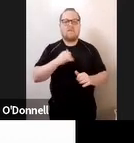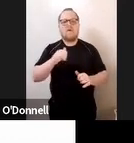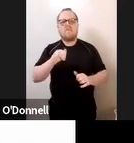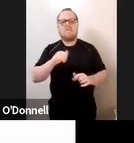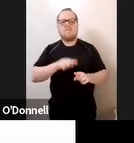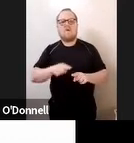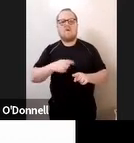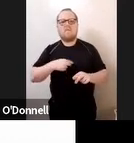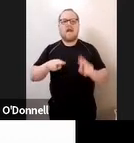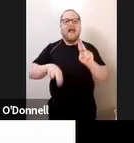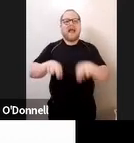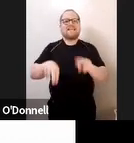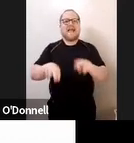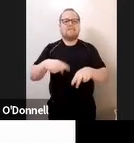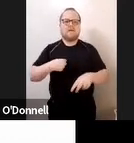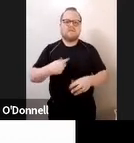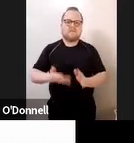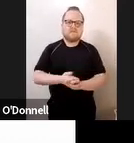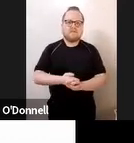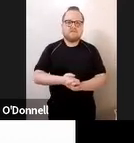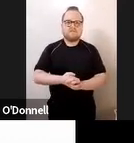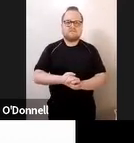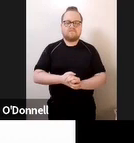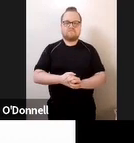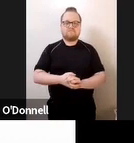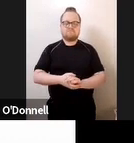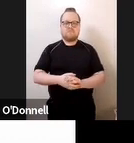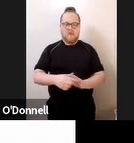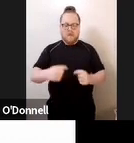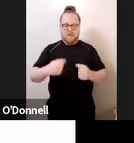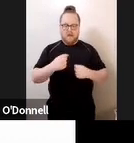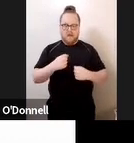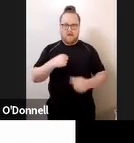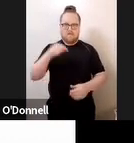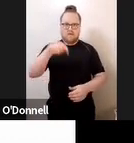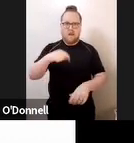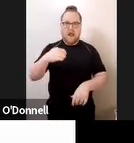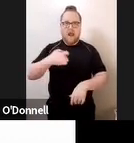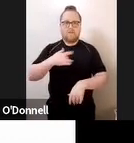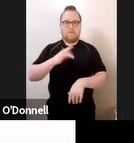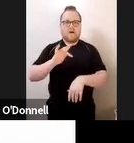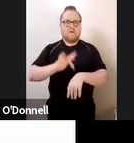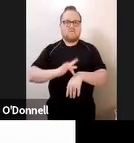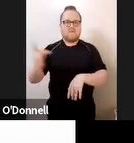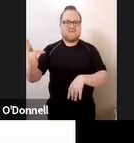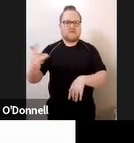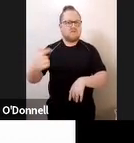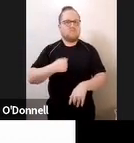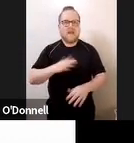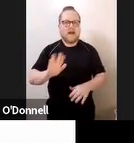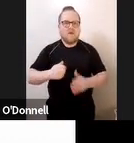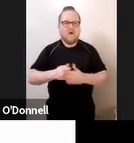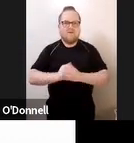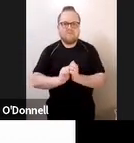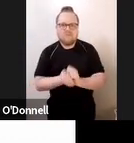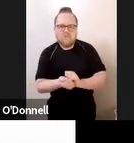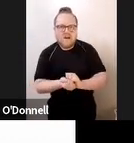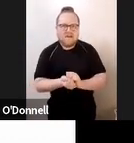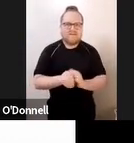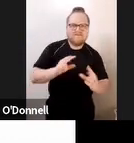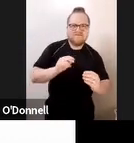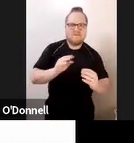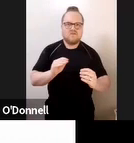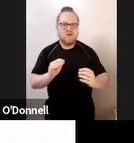It's not about me. I am a professional. I'm not the person's friend. And so I wouldn't self